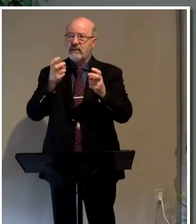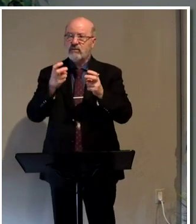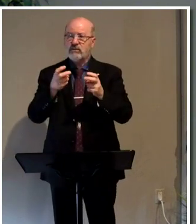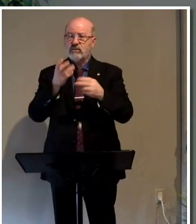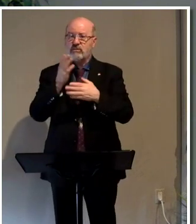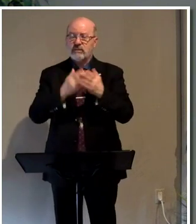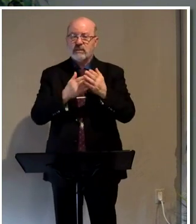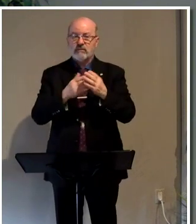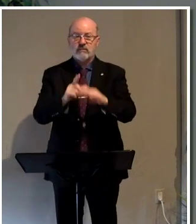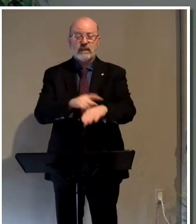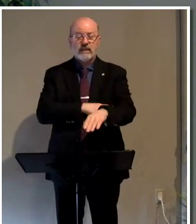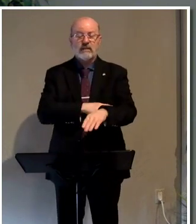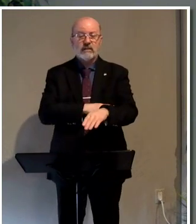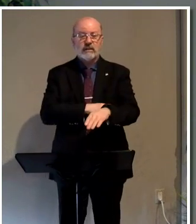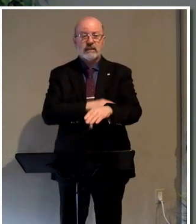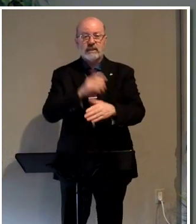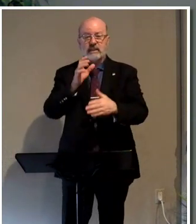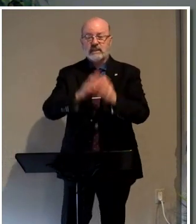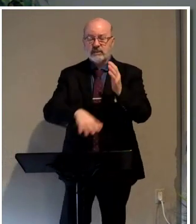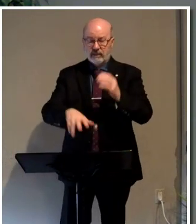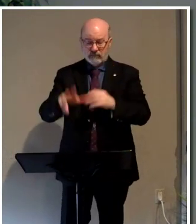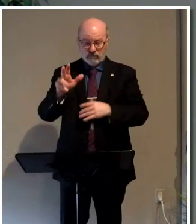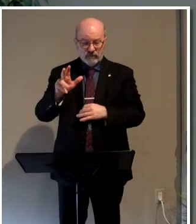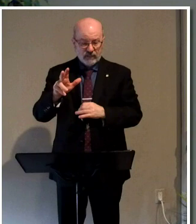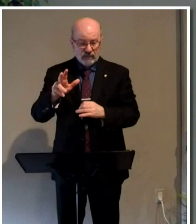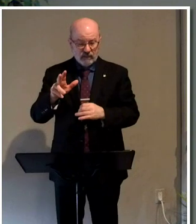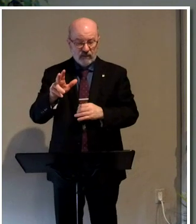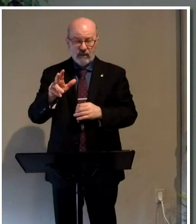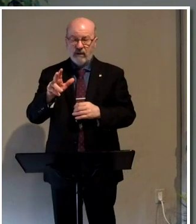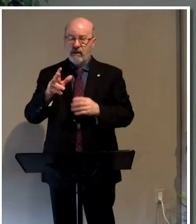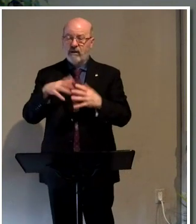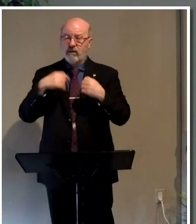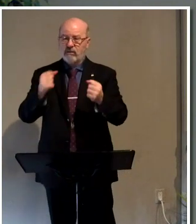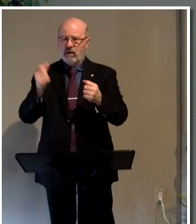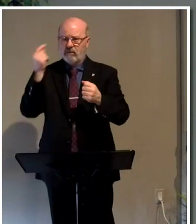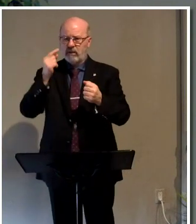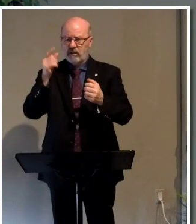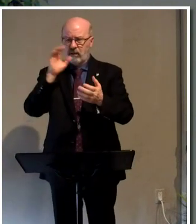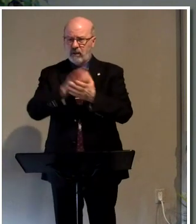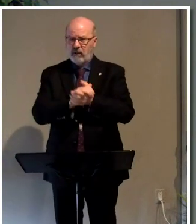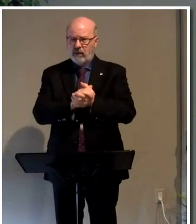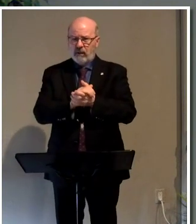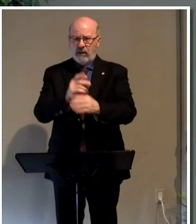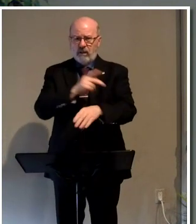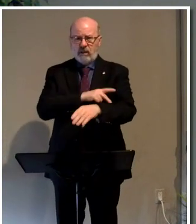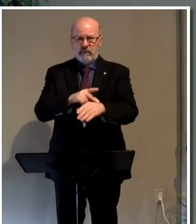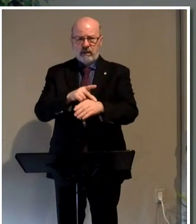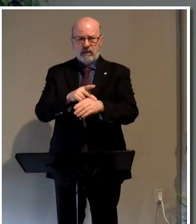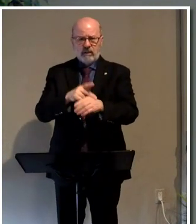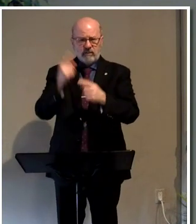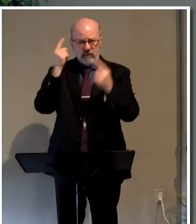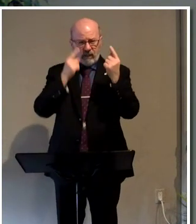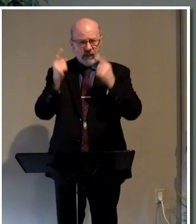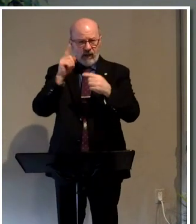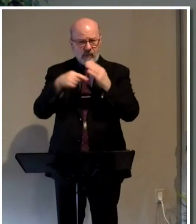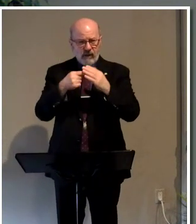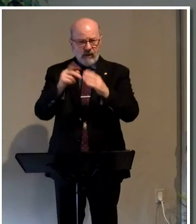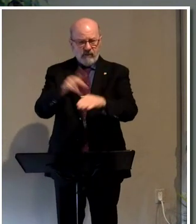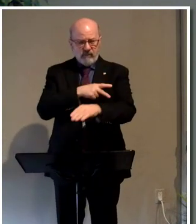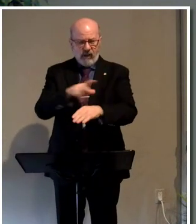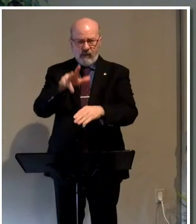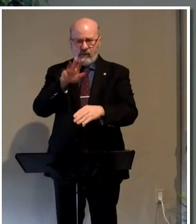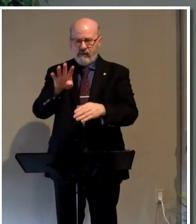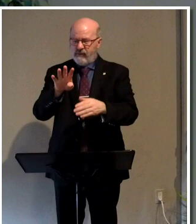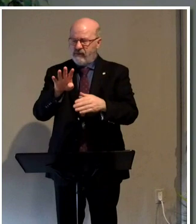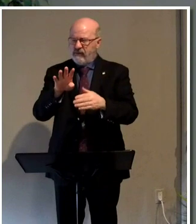to some length in chapter 3. And there's strong reason to believe that Peter is purposefully thinking about Psalms 34